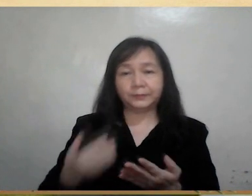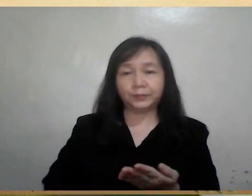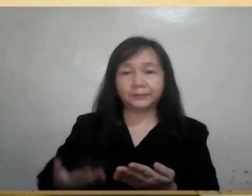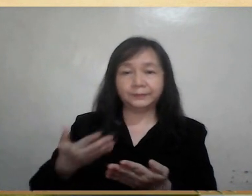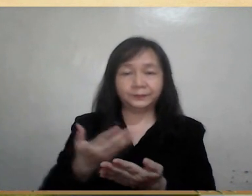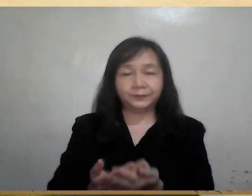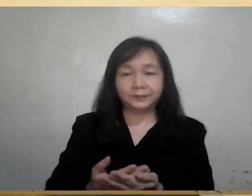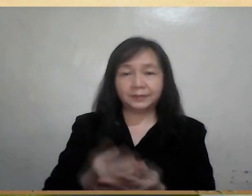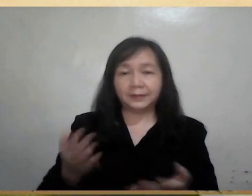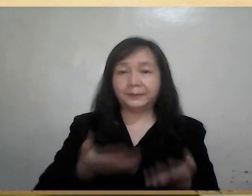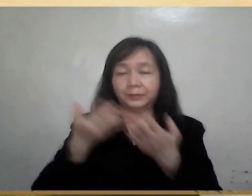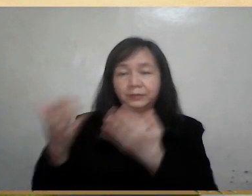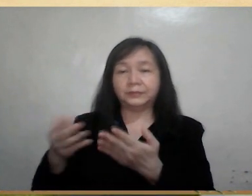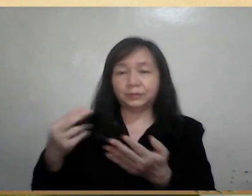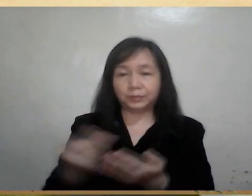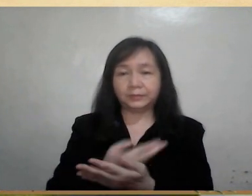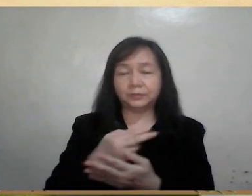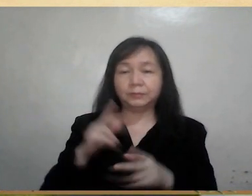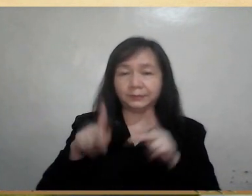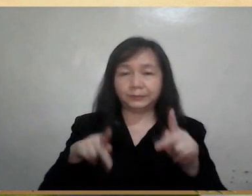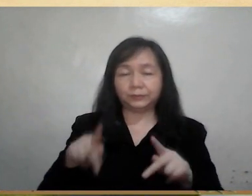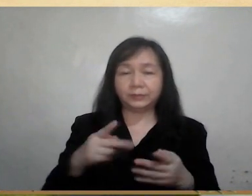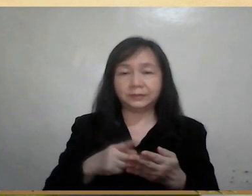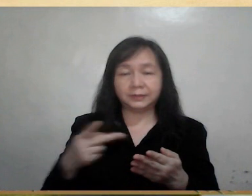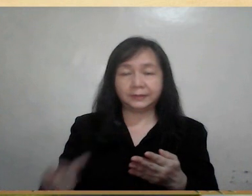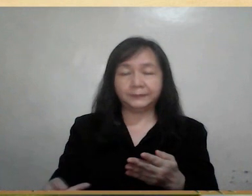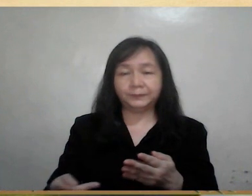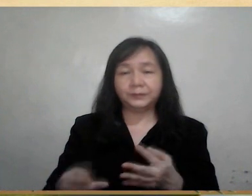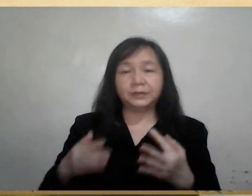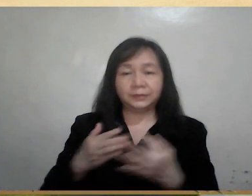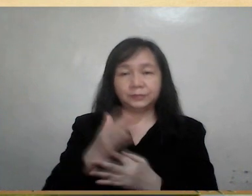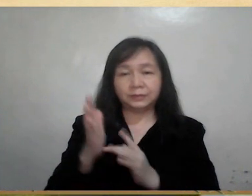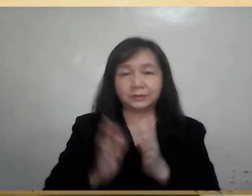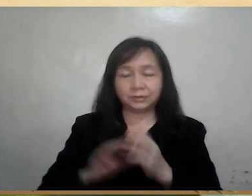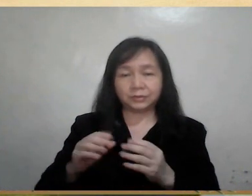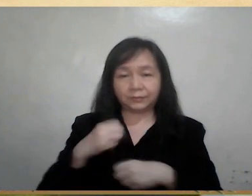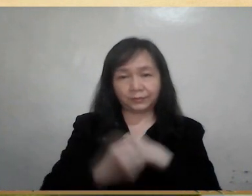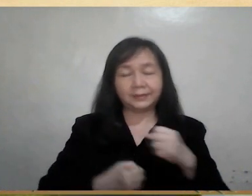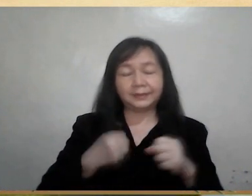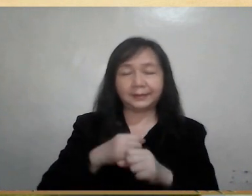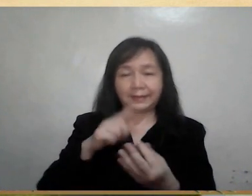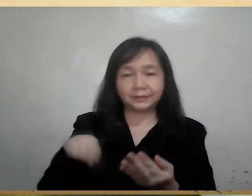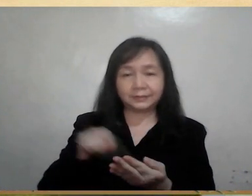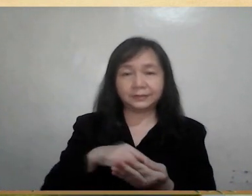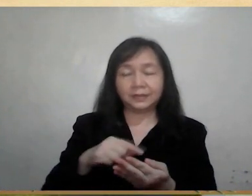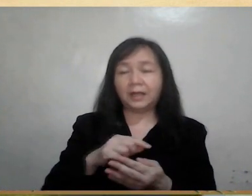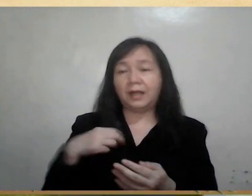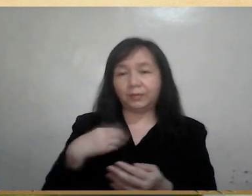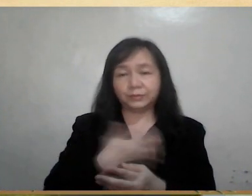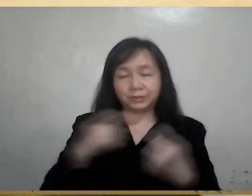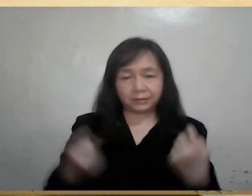His birth, He brought renewal to humanity's fallen state, and by His suffering, canceled